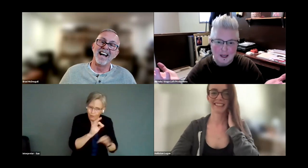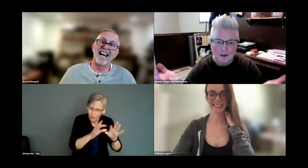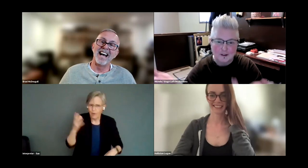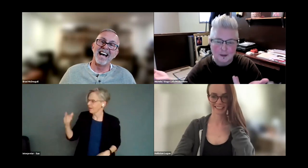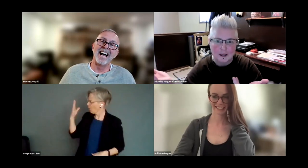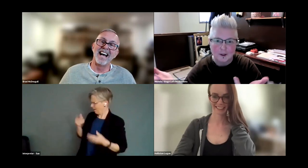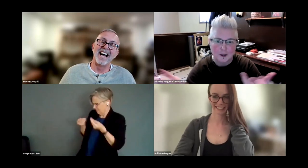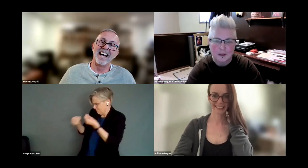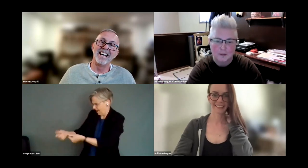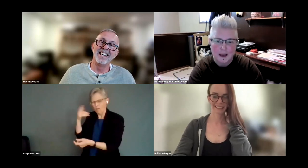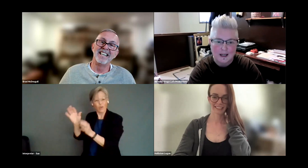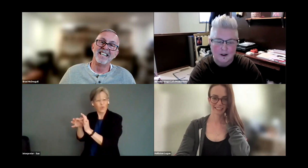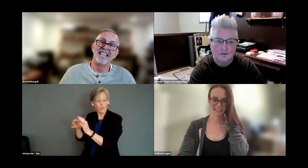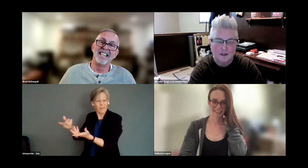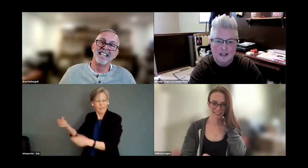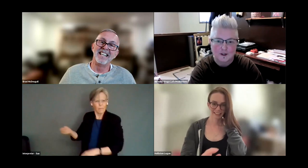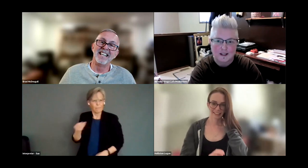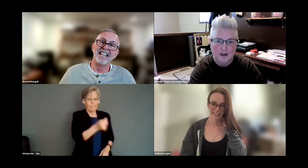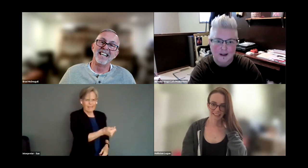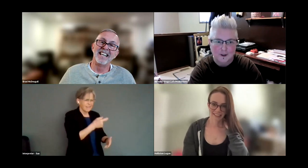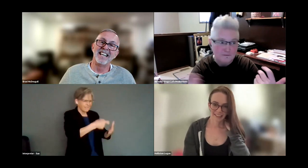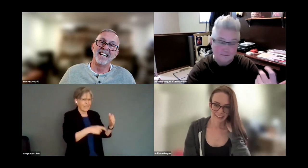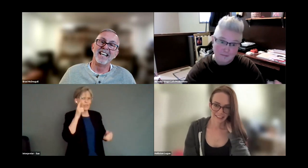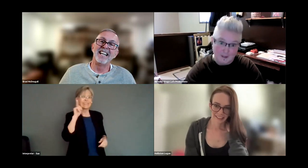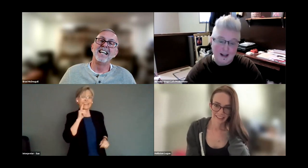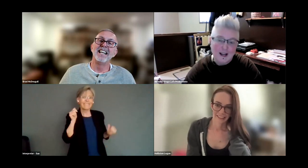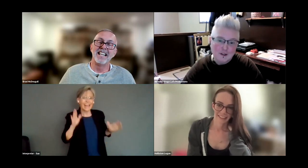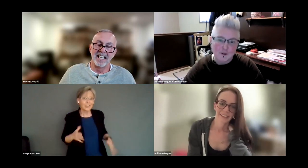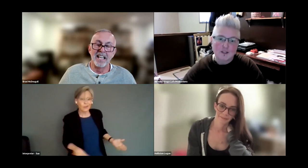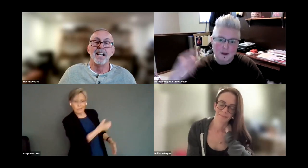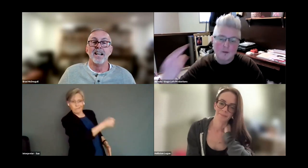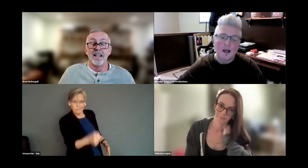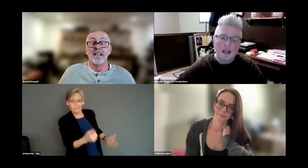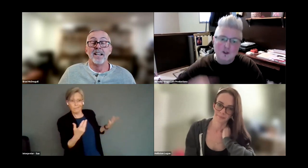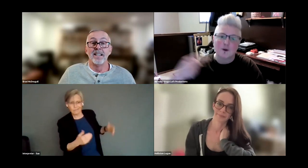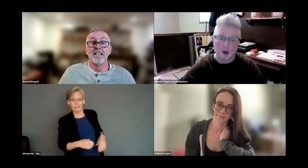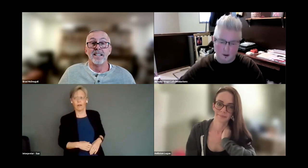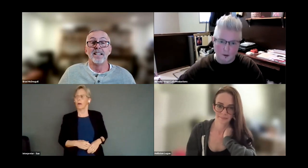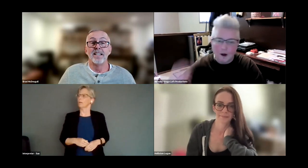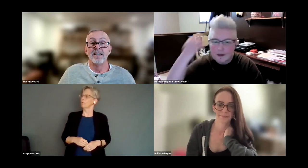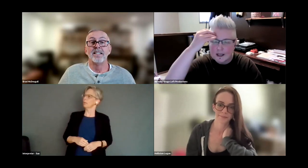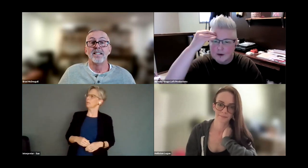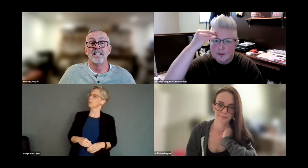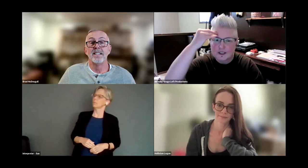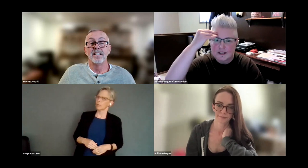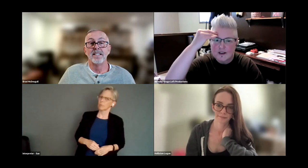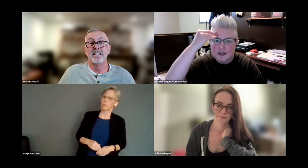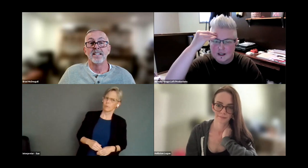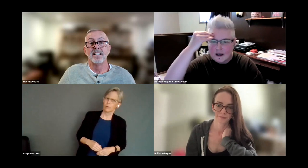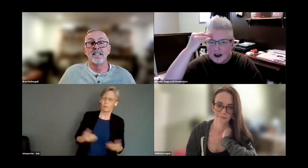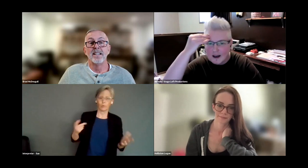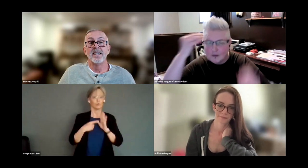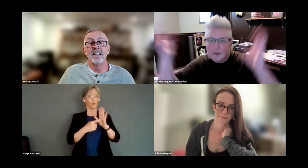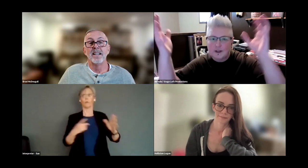this money on interpreting when you could be paying it on fees for a deaf actor? Right? So that's where the relational model, we're all thinking representation,